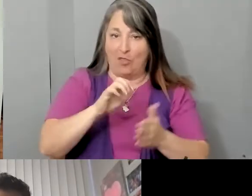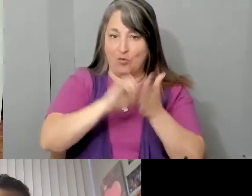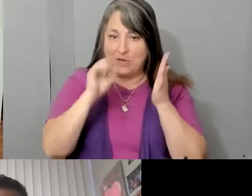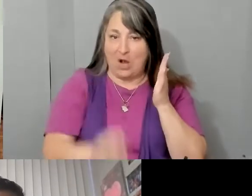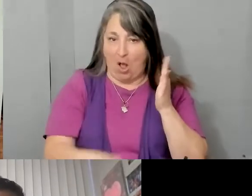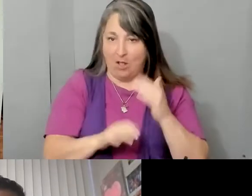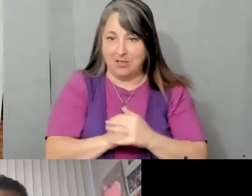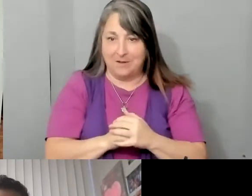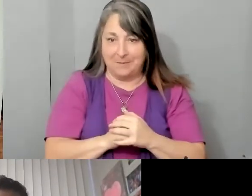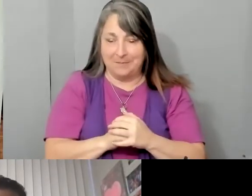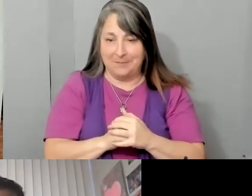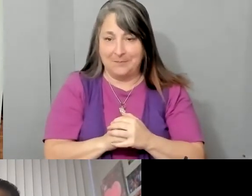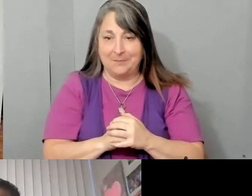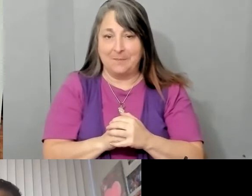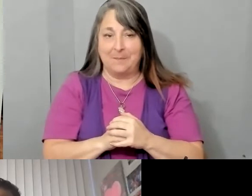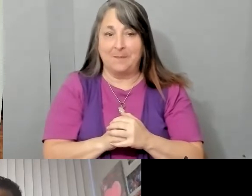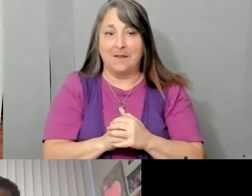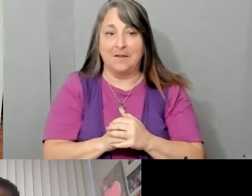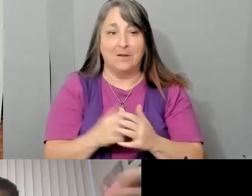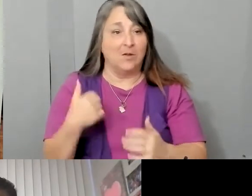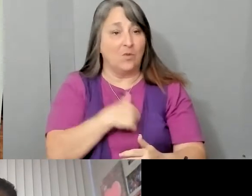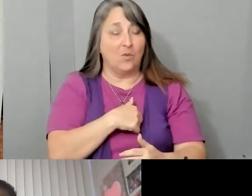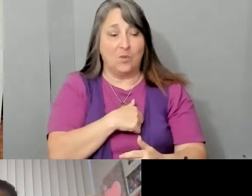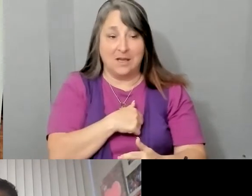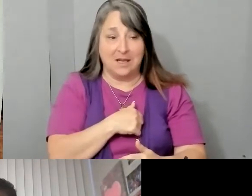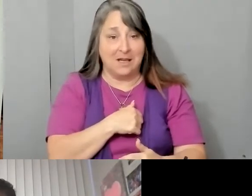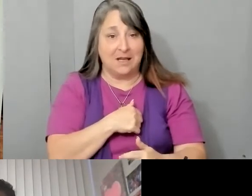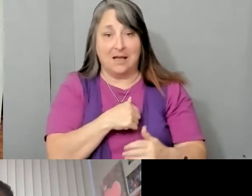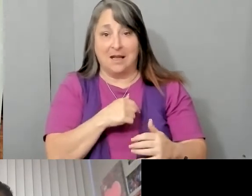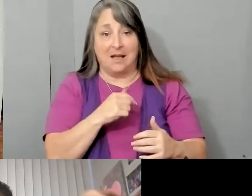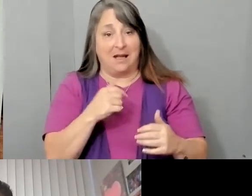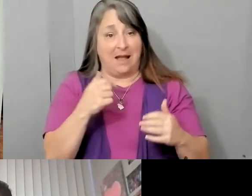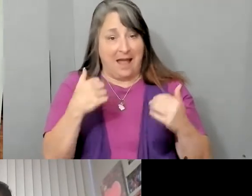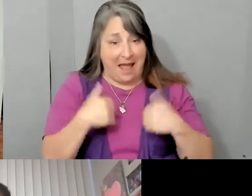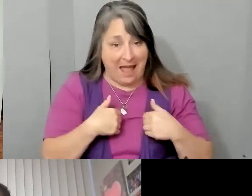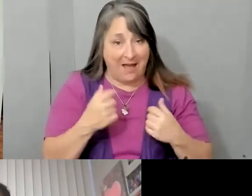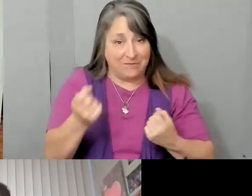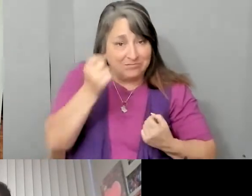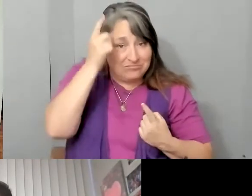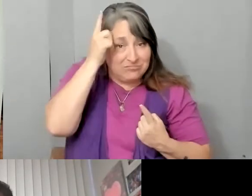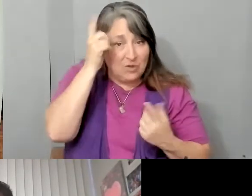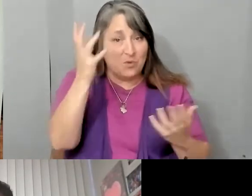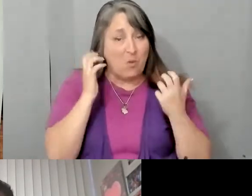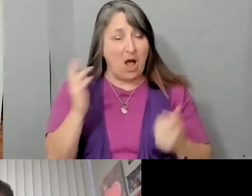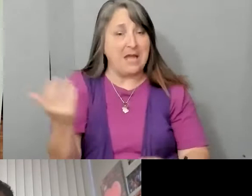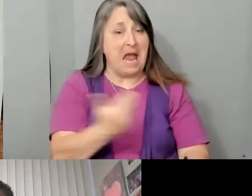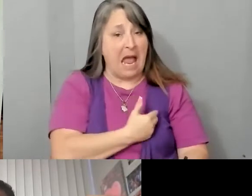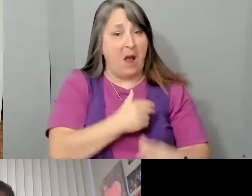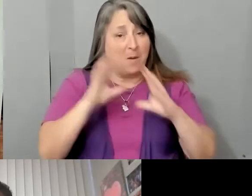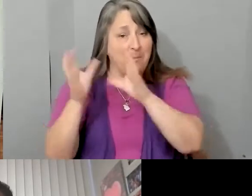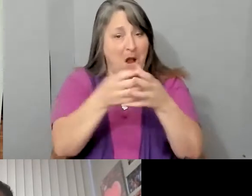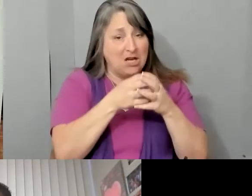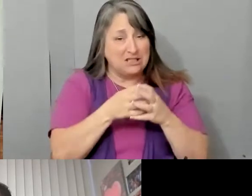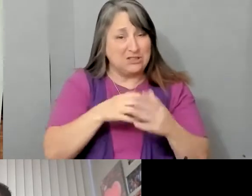tenemos apatía. Solamente queremos que nuestro partido invierte en nuestros recursos para hacer, para nuestra comunidad